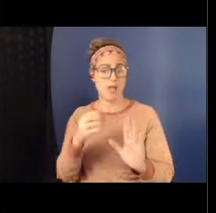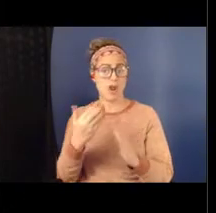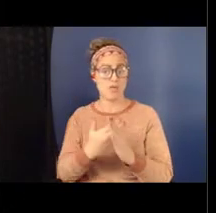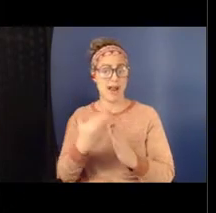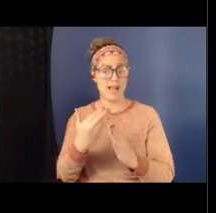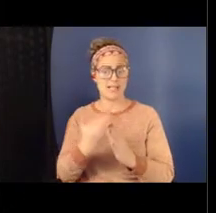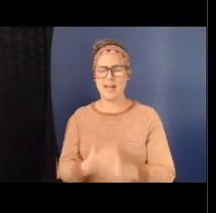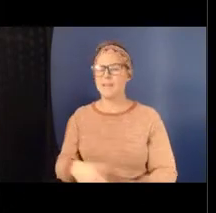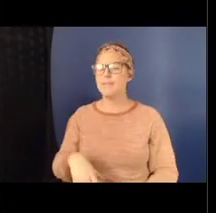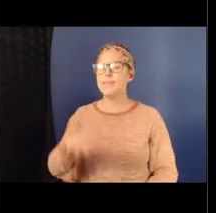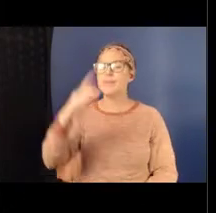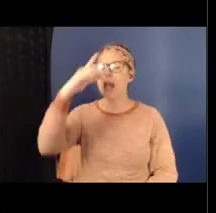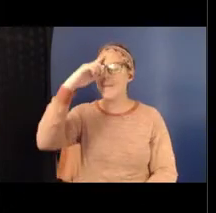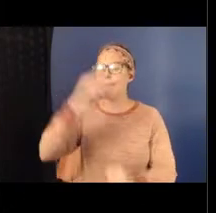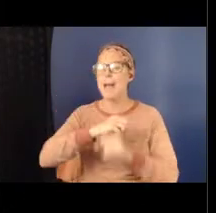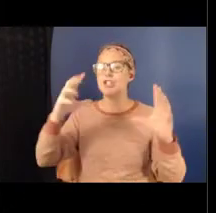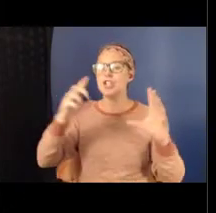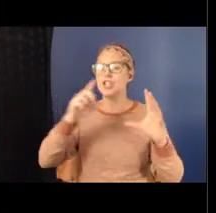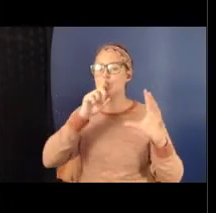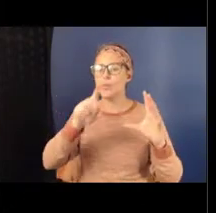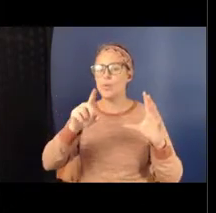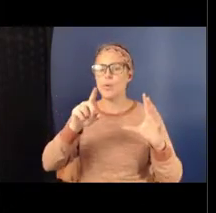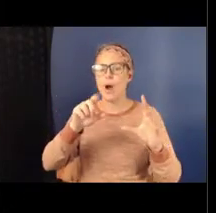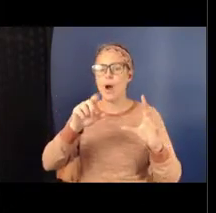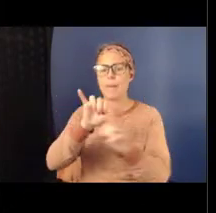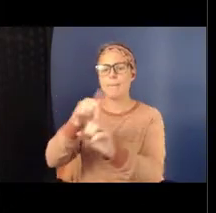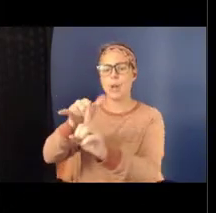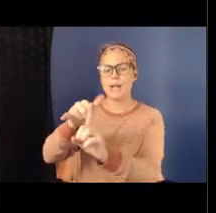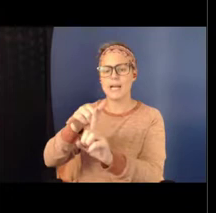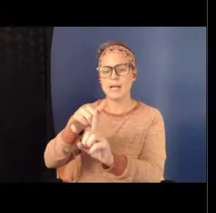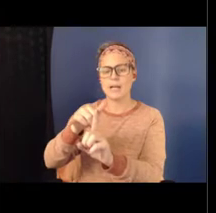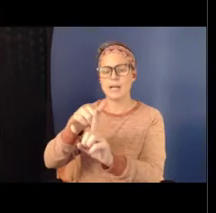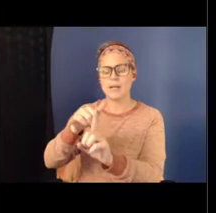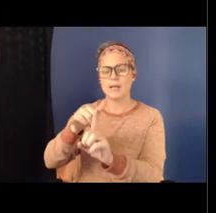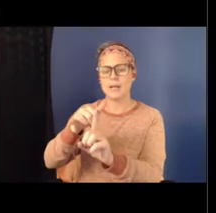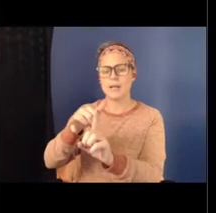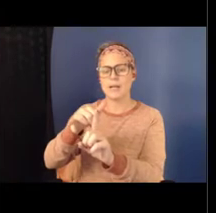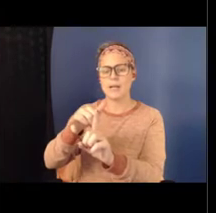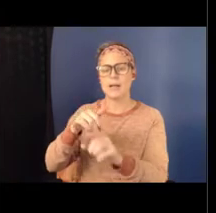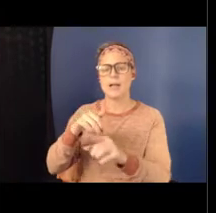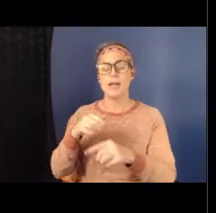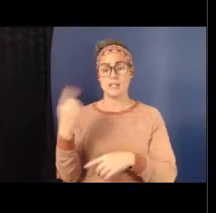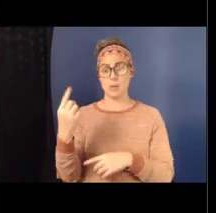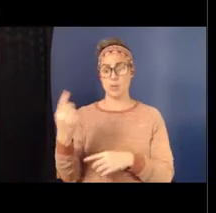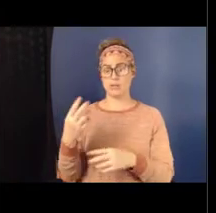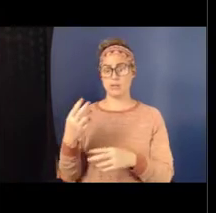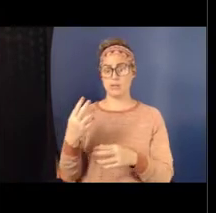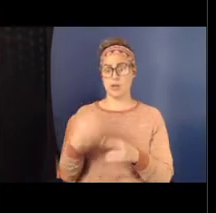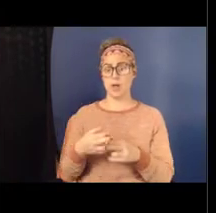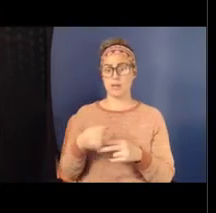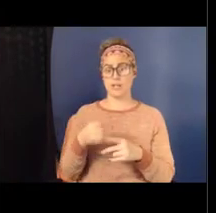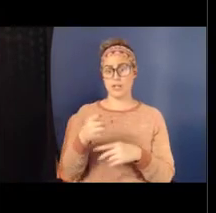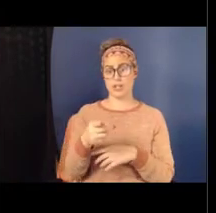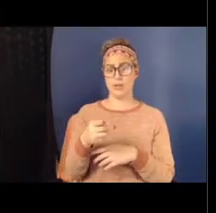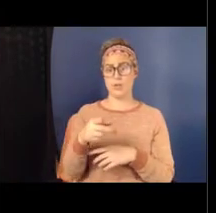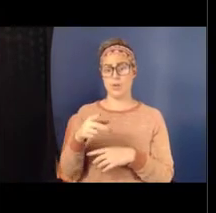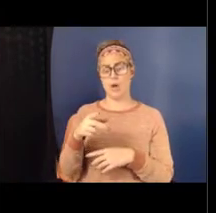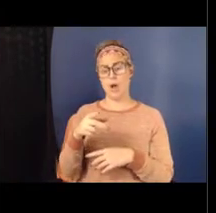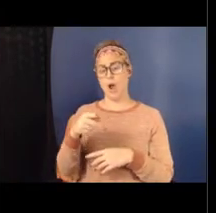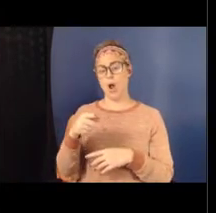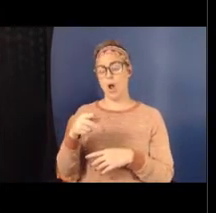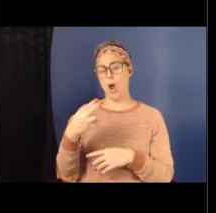you're bullying, and someone's calling you a homophobic epithet. The best way to demonstrate that you are